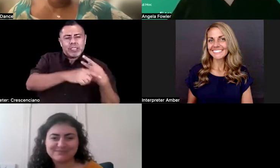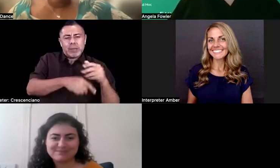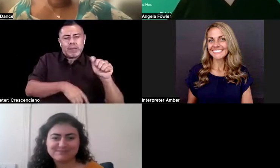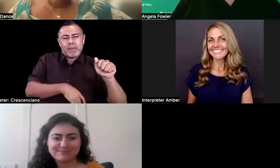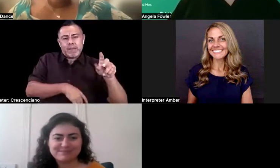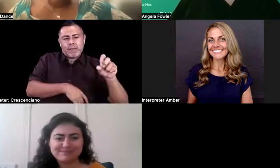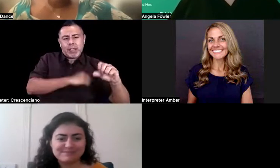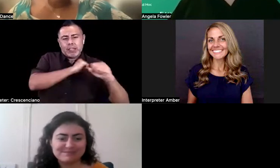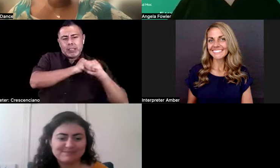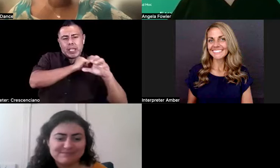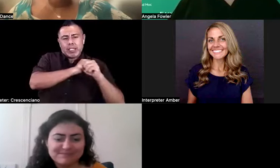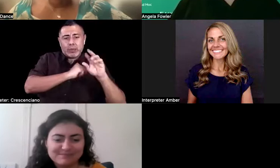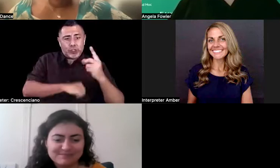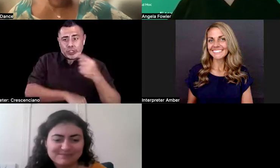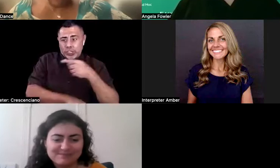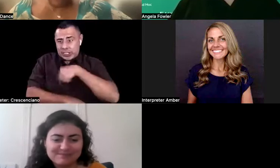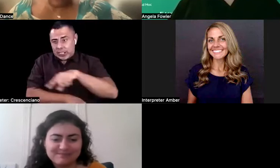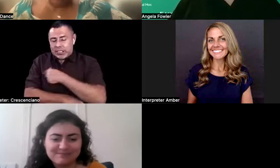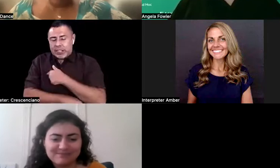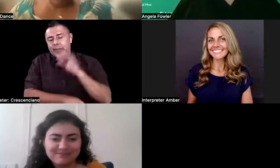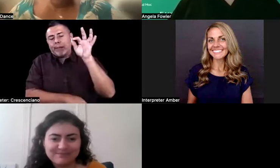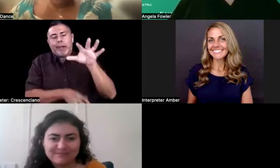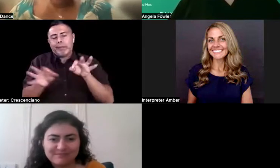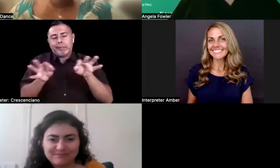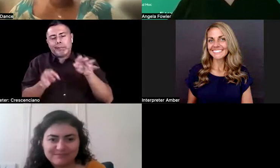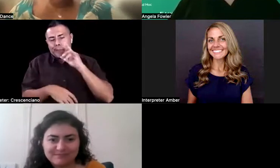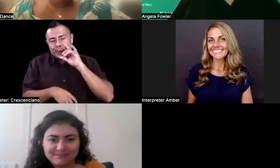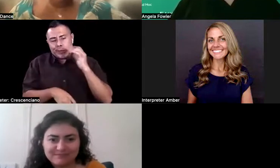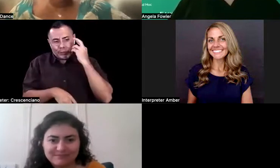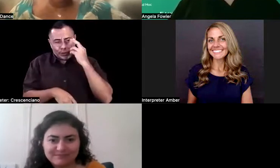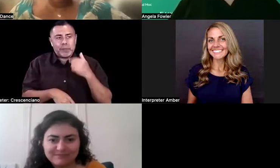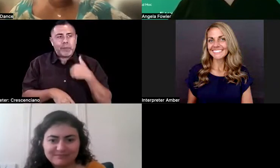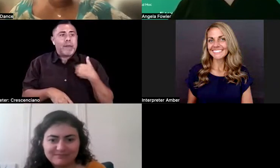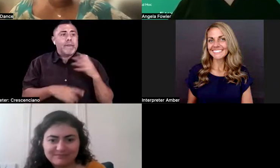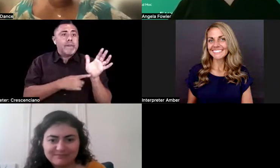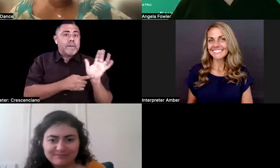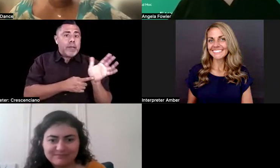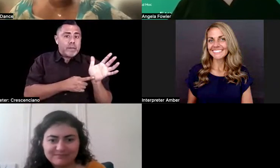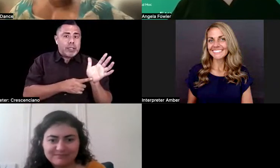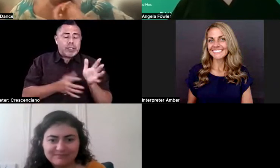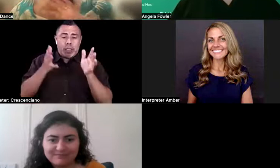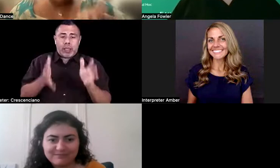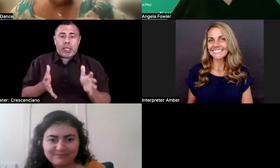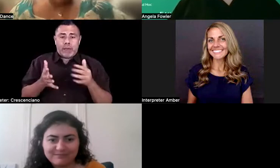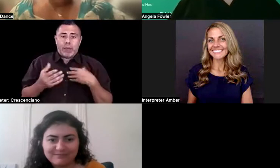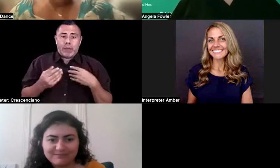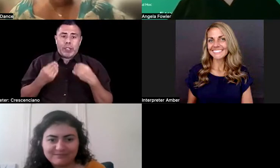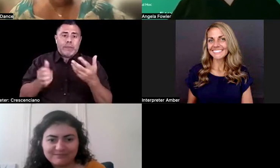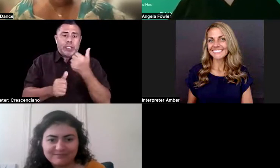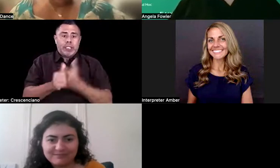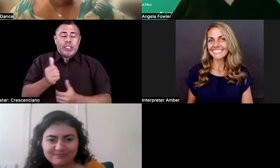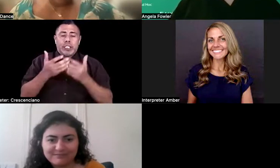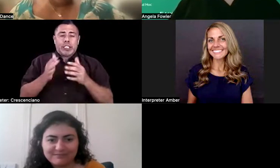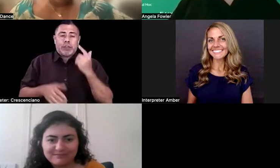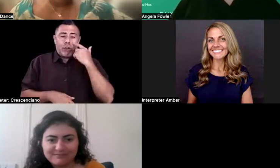anyone else want to add to this? We have about five more minutes and I did want to give everyone a chance to give a, do a lightning round of